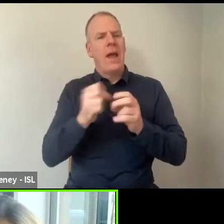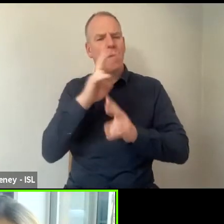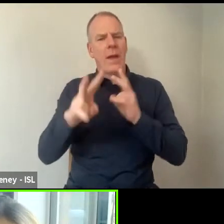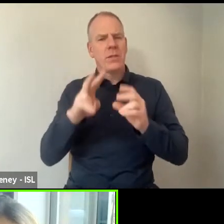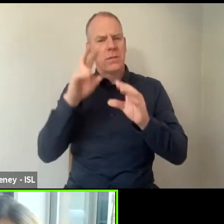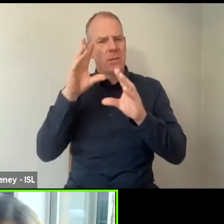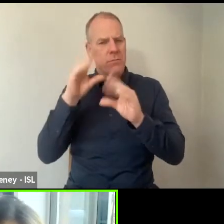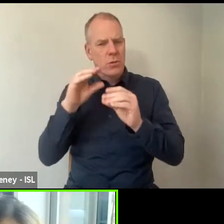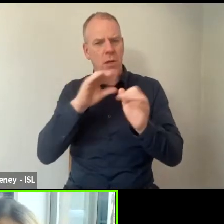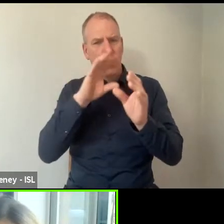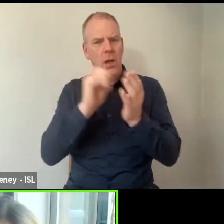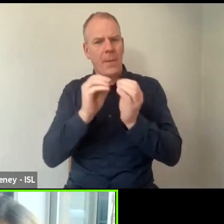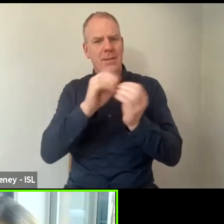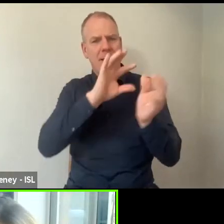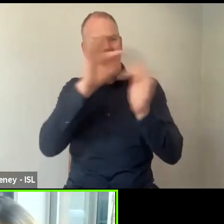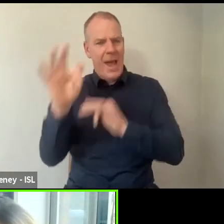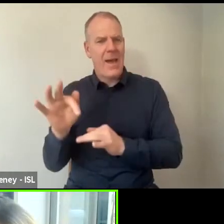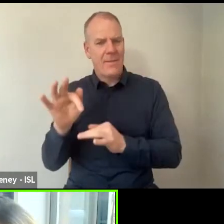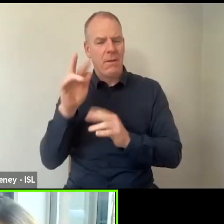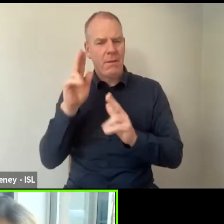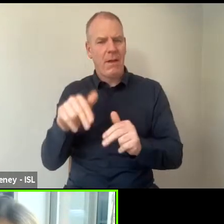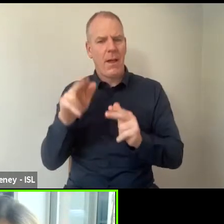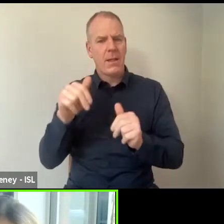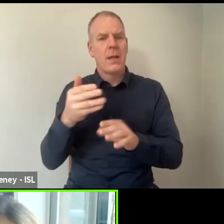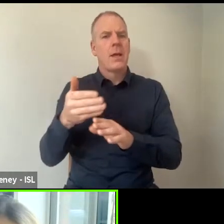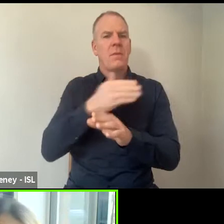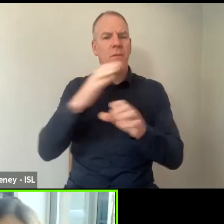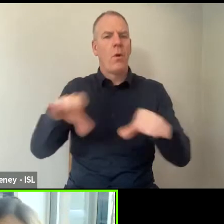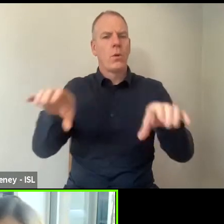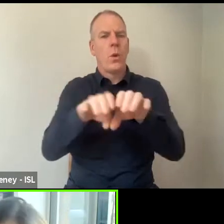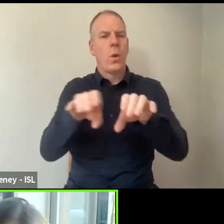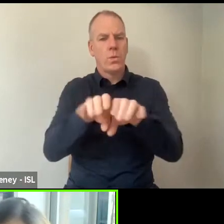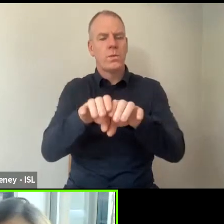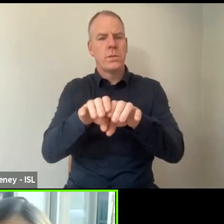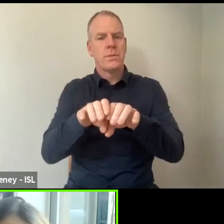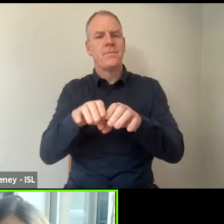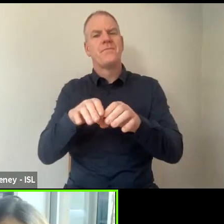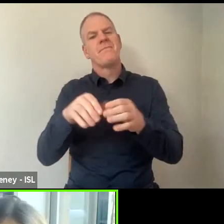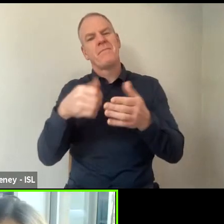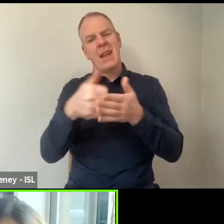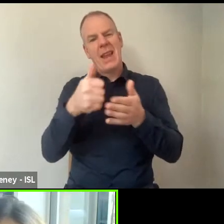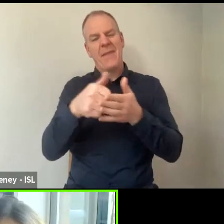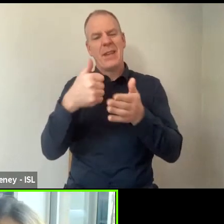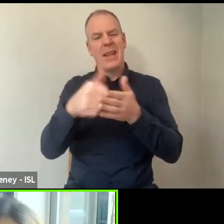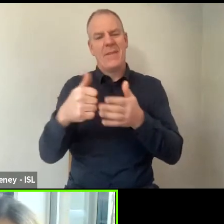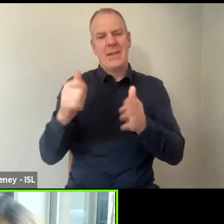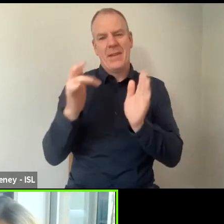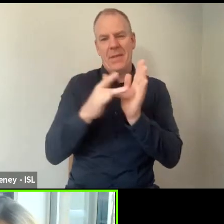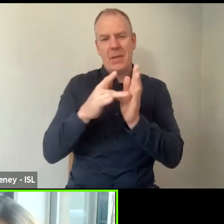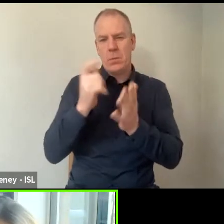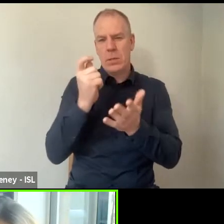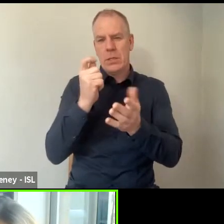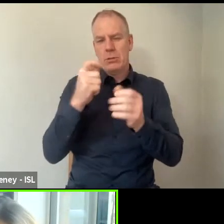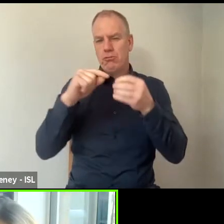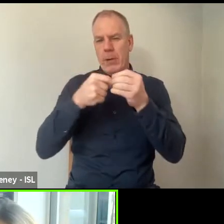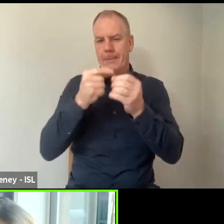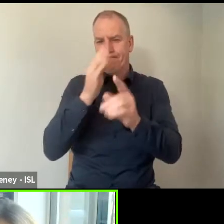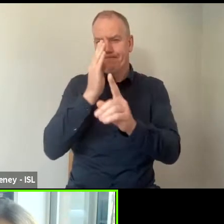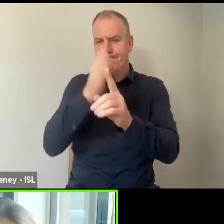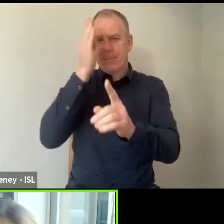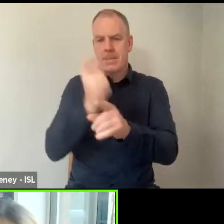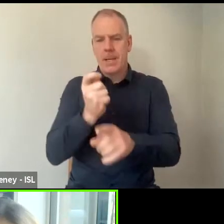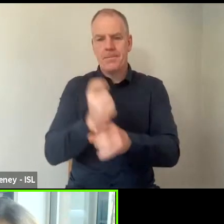comments at the end of the session before we close up at 11 or 11.15. We'll try and keep to time as much as we can.